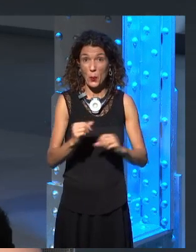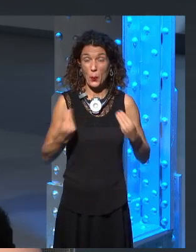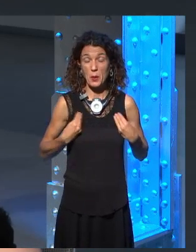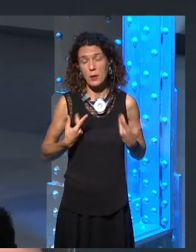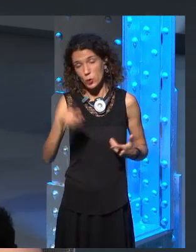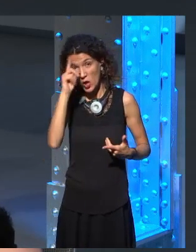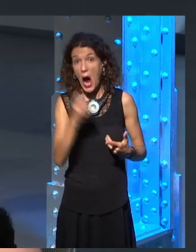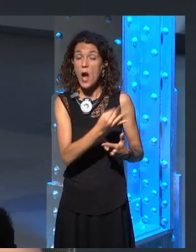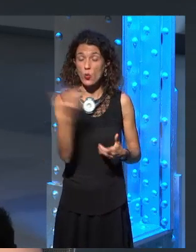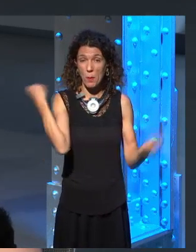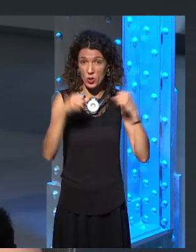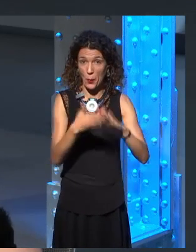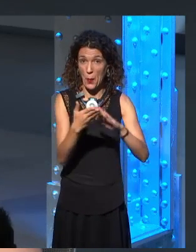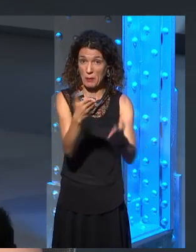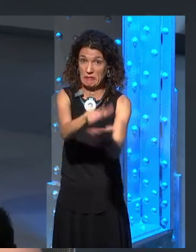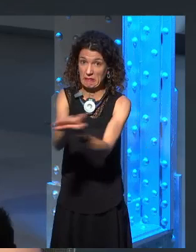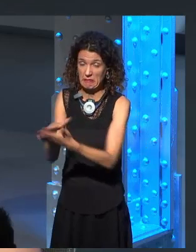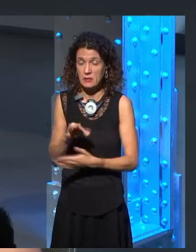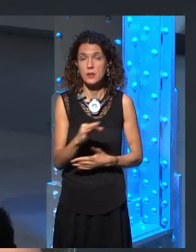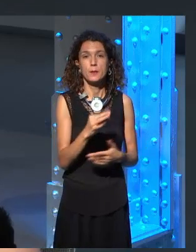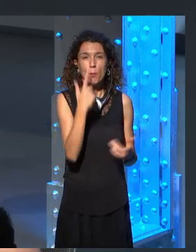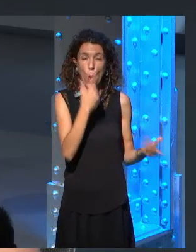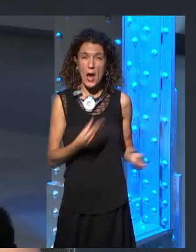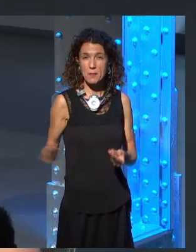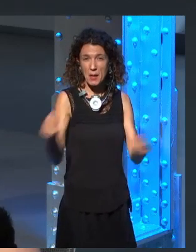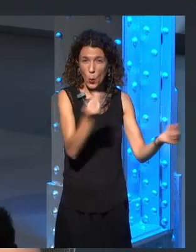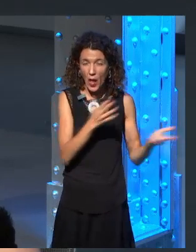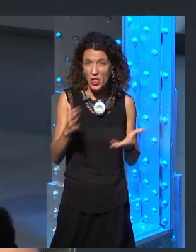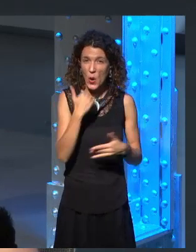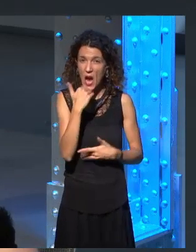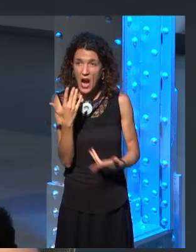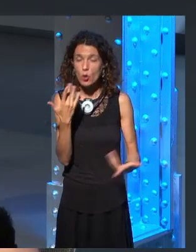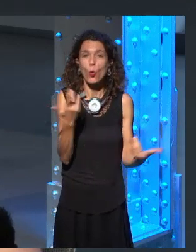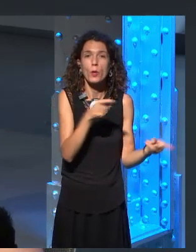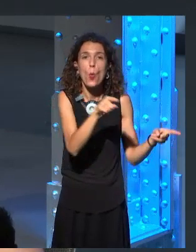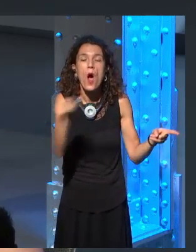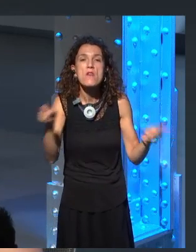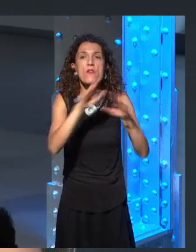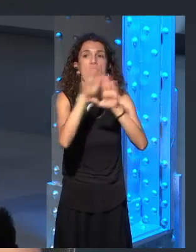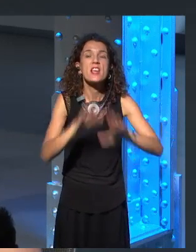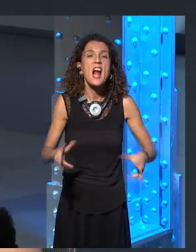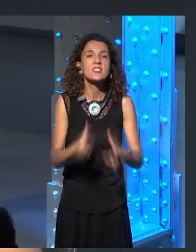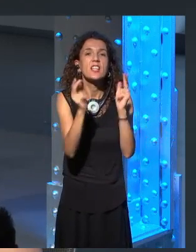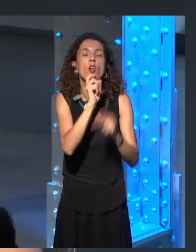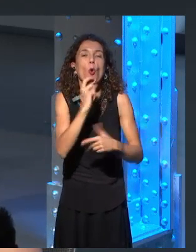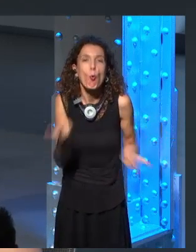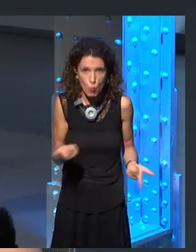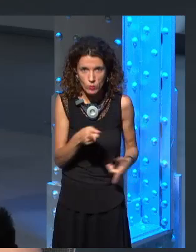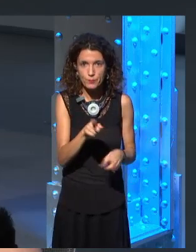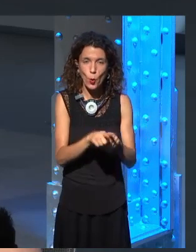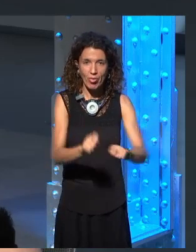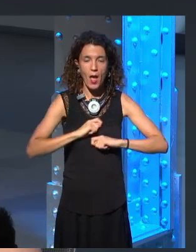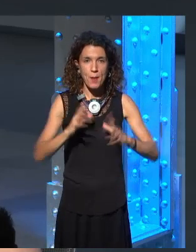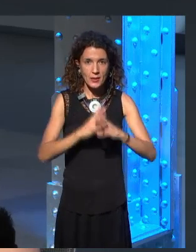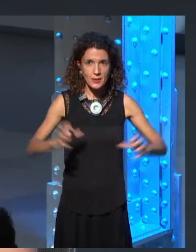speculation on what we thought was going to be the final part of the series. Which would